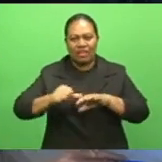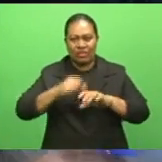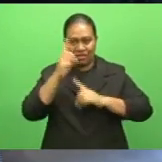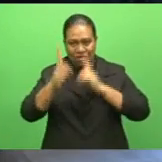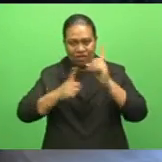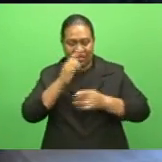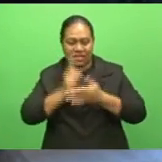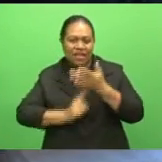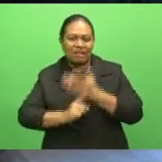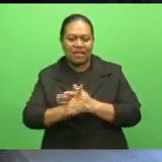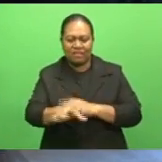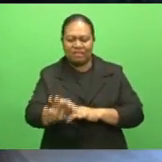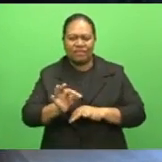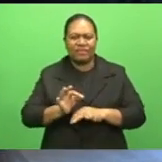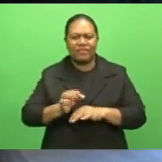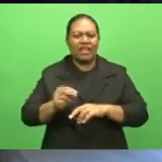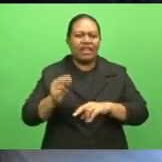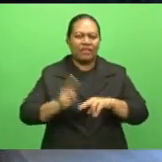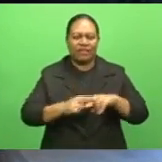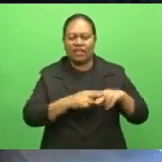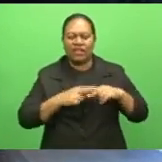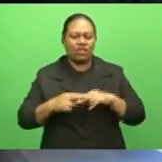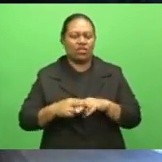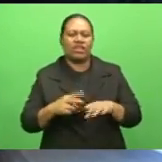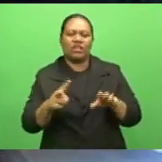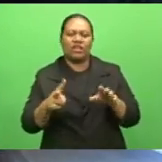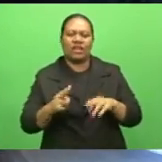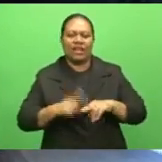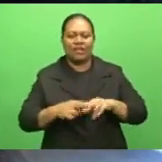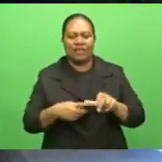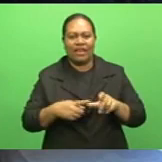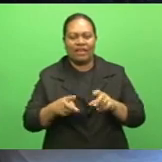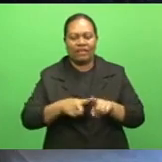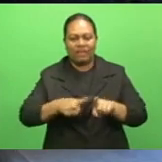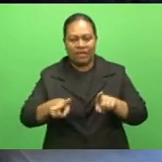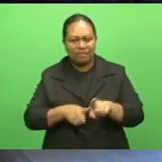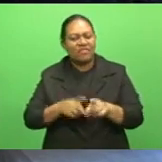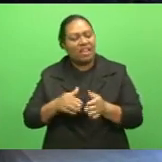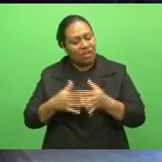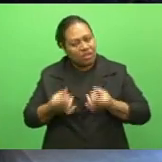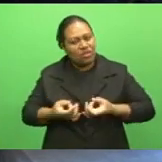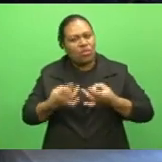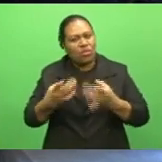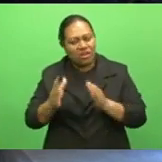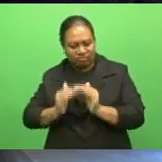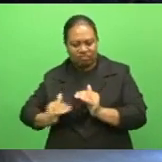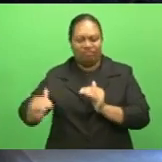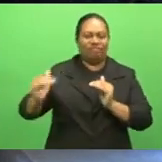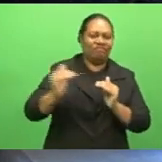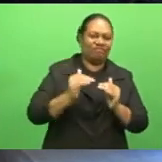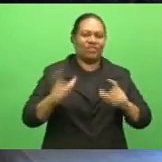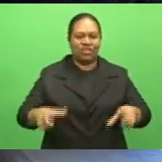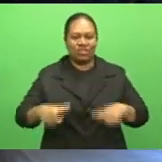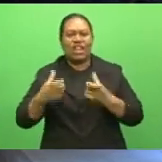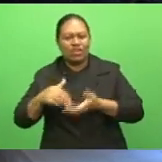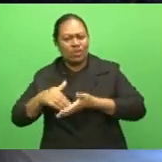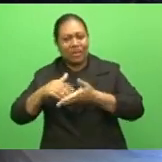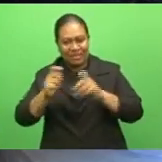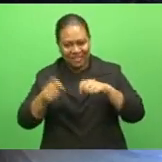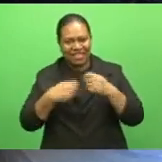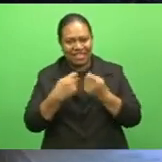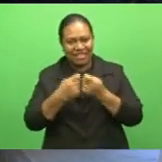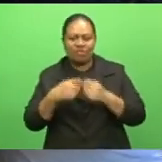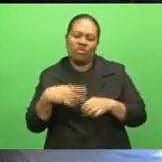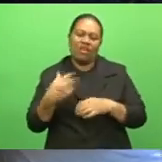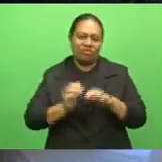today elected as Fiji FA's West VP and says he is ready to step up the challenge and also helped the sport reach greater